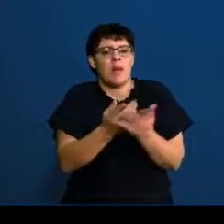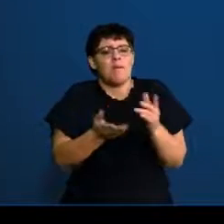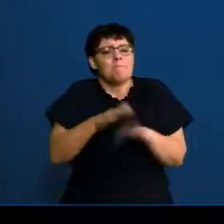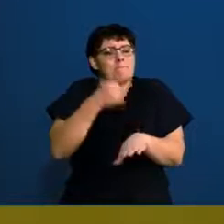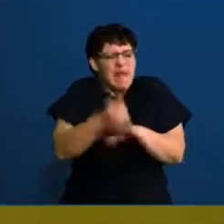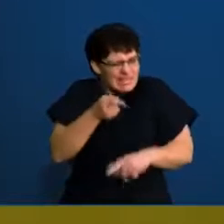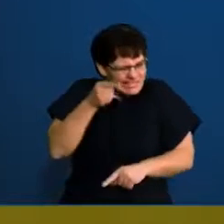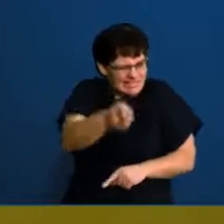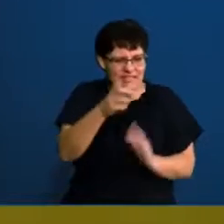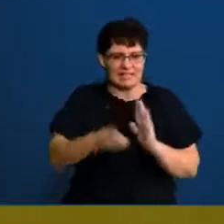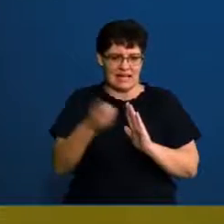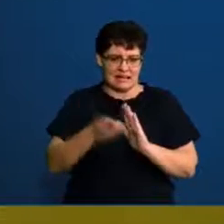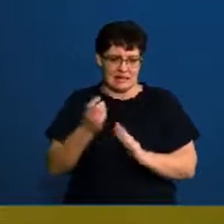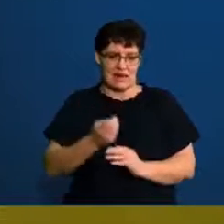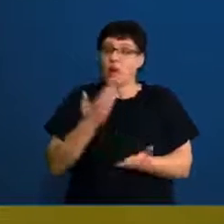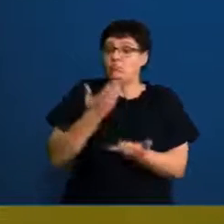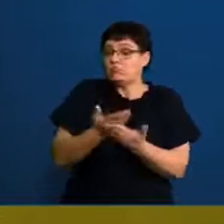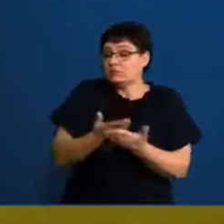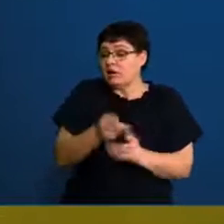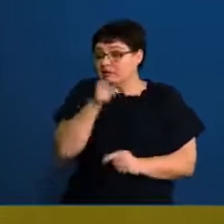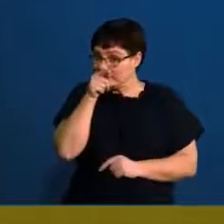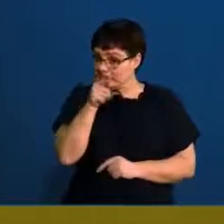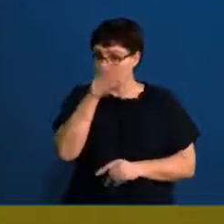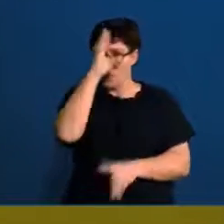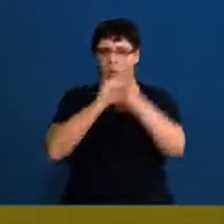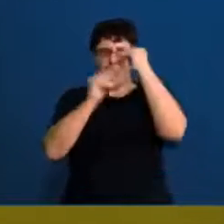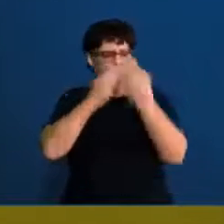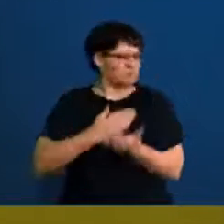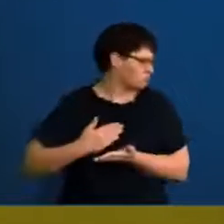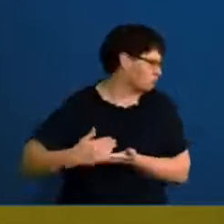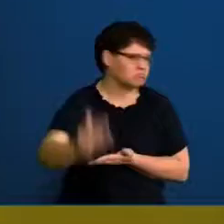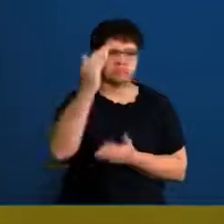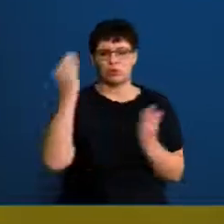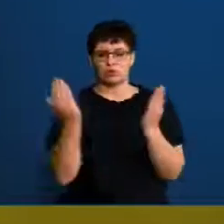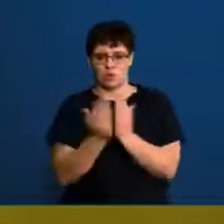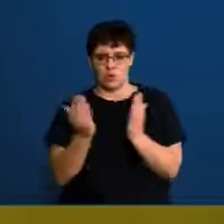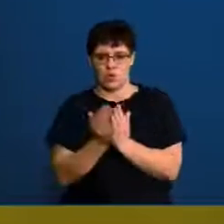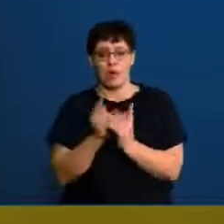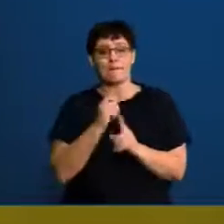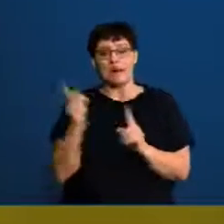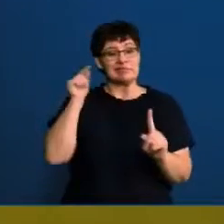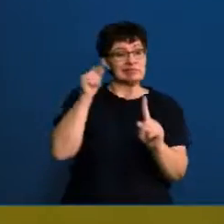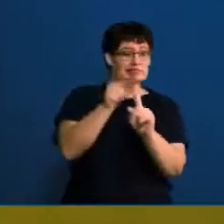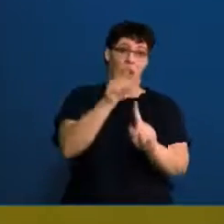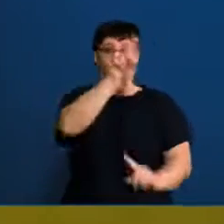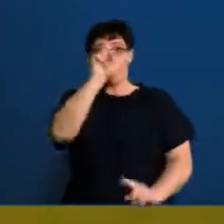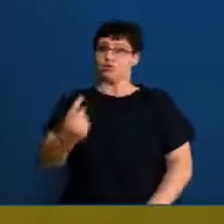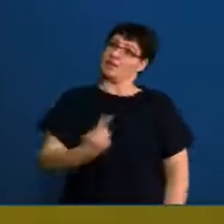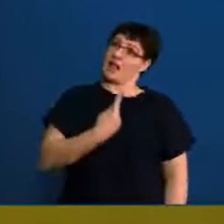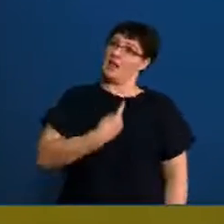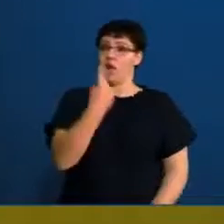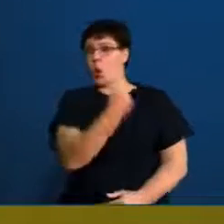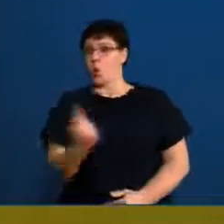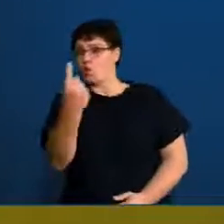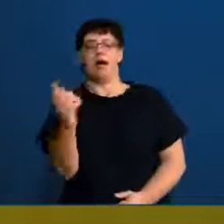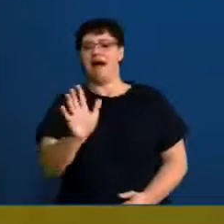data. Probability is one of the sections that you learn through school, but it's not a particular question on its own. It